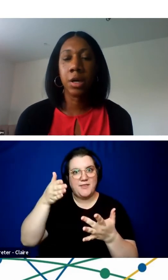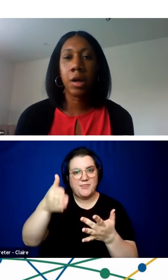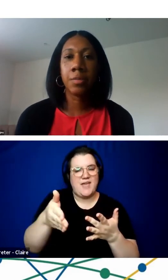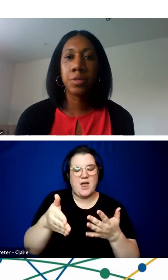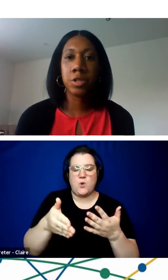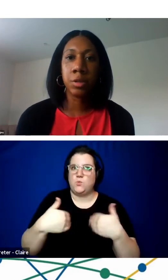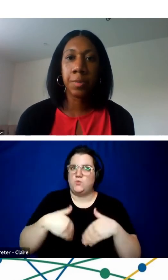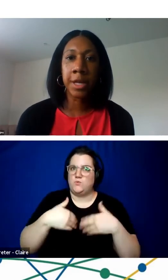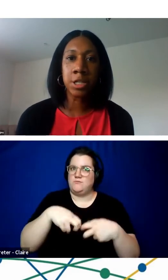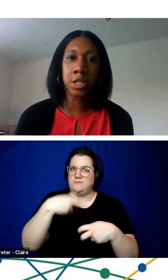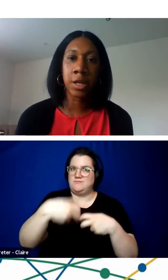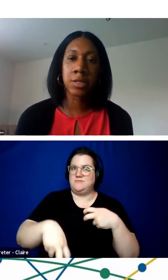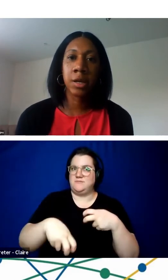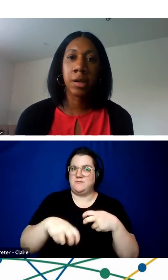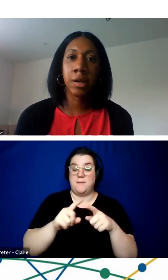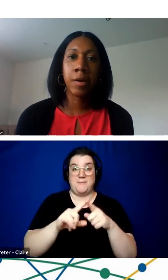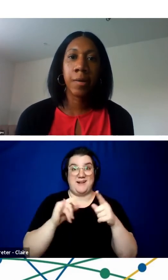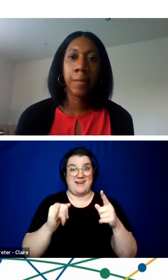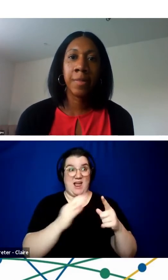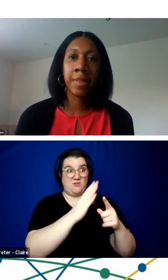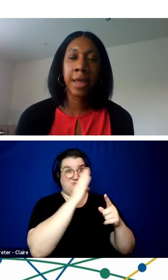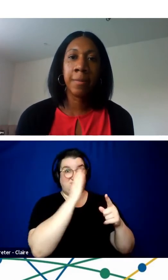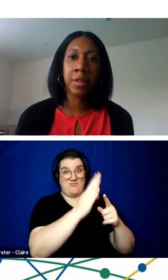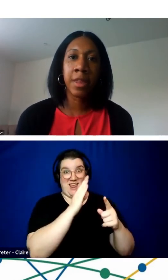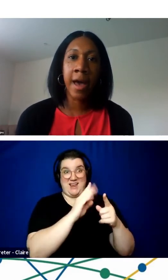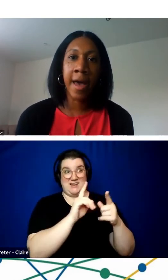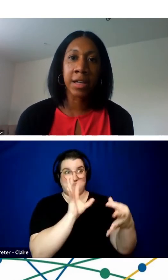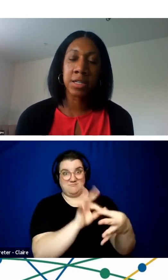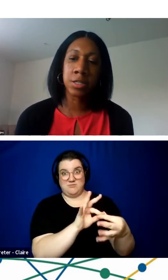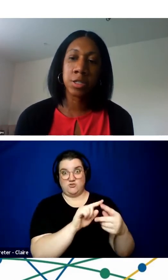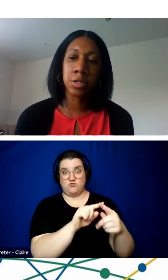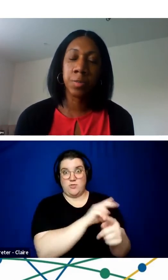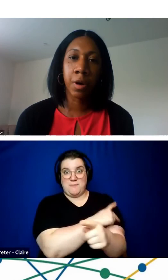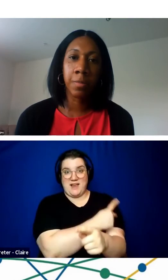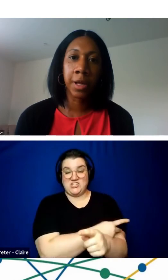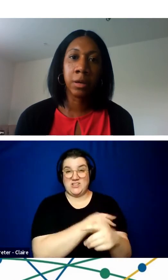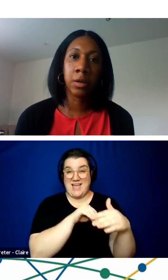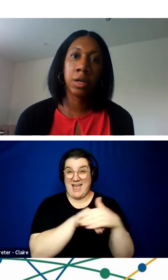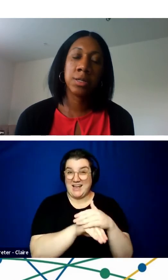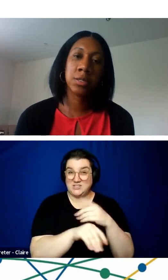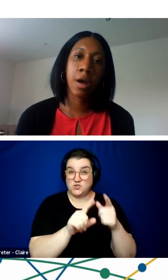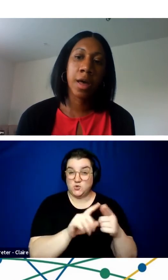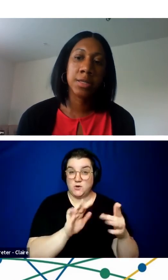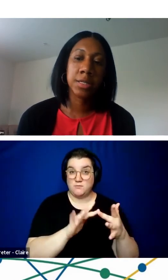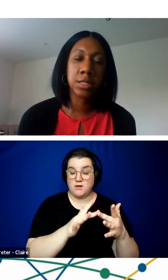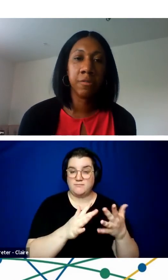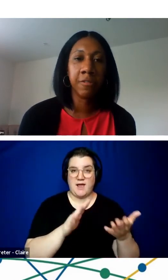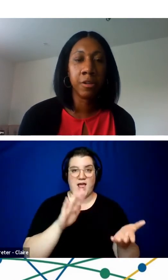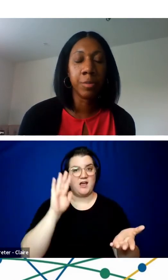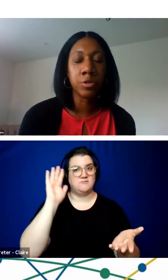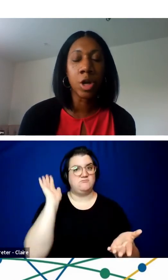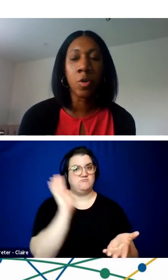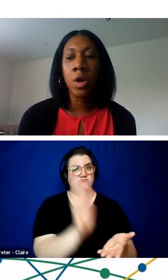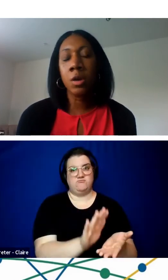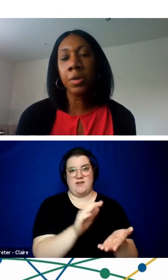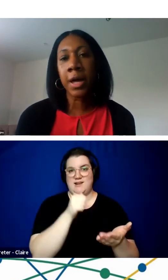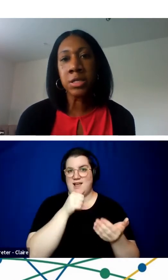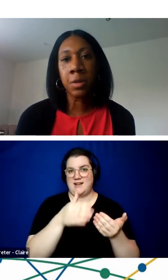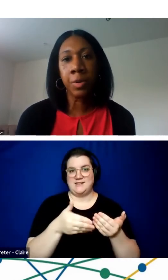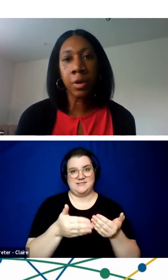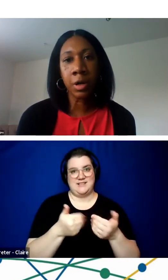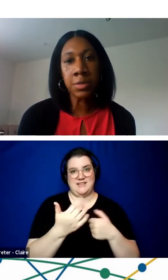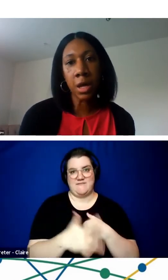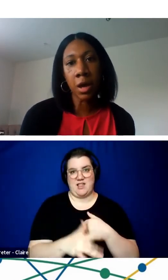direct to the patient, that access to broadband is not as easy available. So